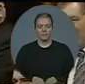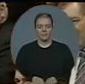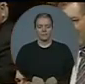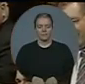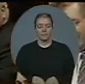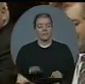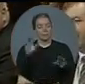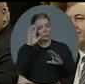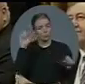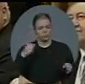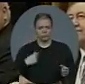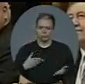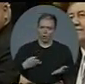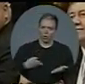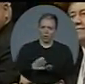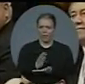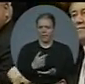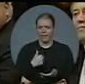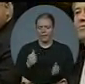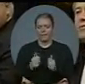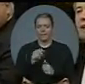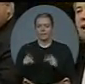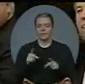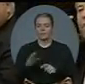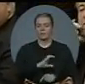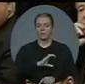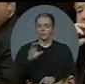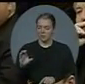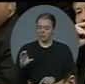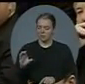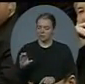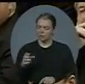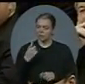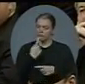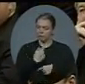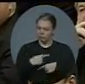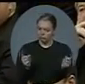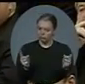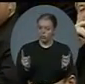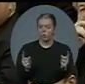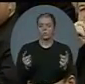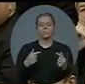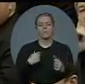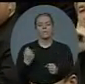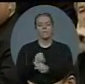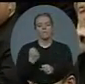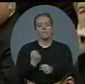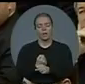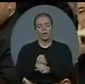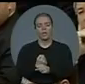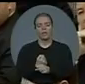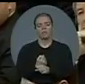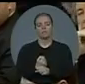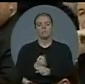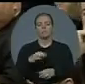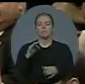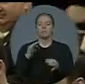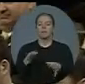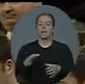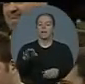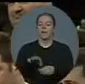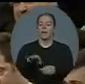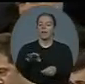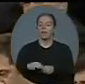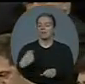Canadians. We tell them where we stand, and then we vote that way, and we stand in our place in this House and vote that way. And in fact, you know